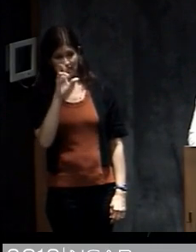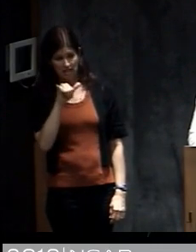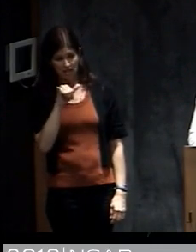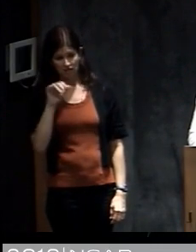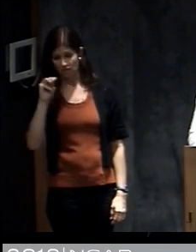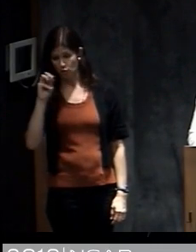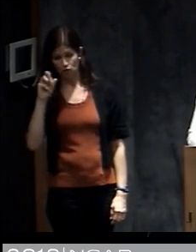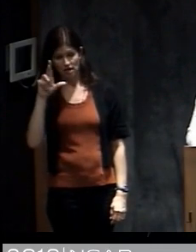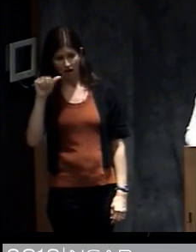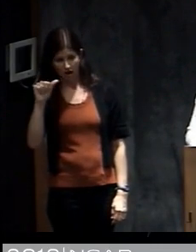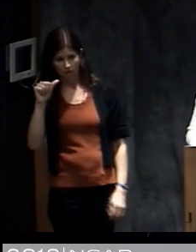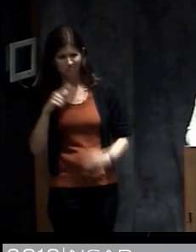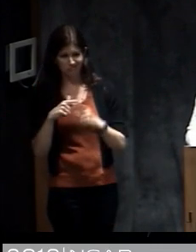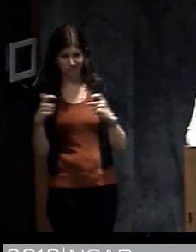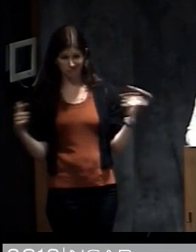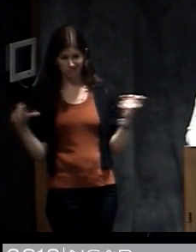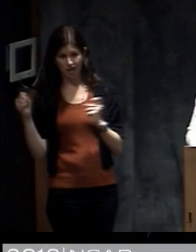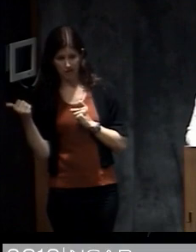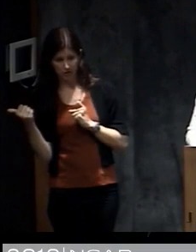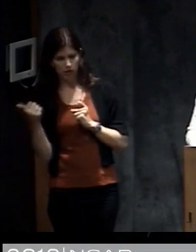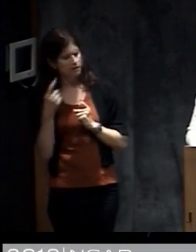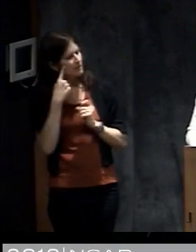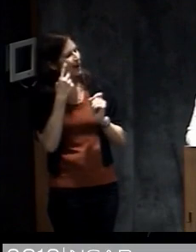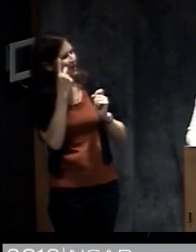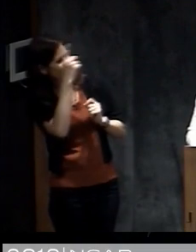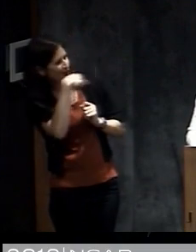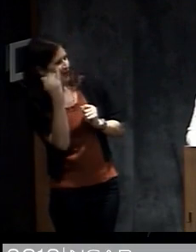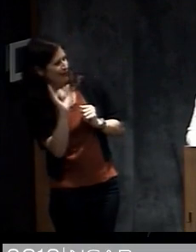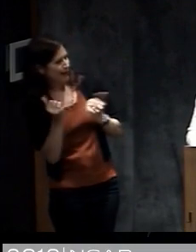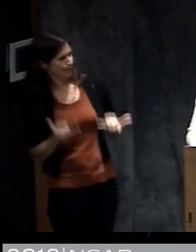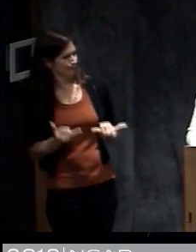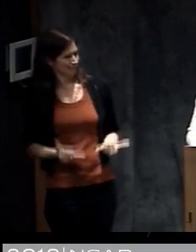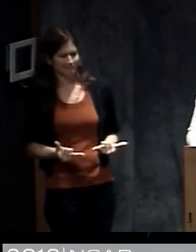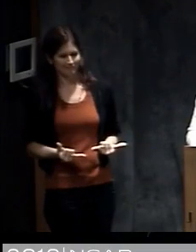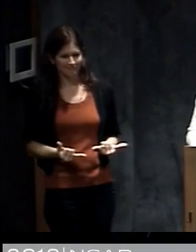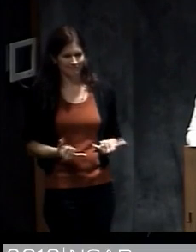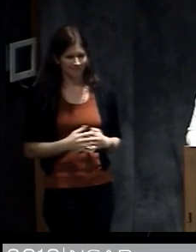storms. But this shows what the satellite imagery looks like looks like today.